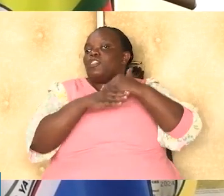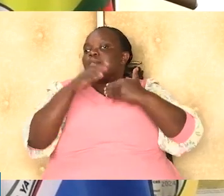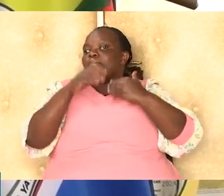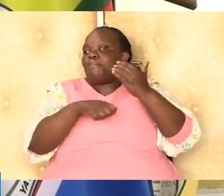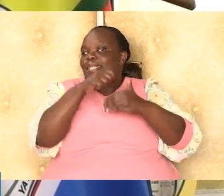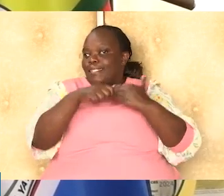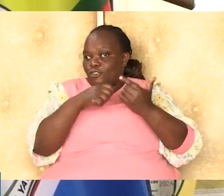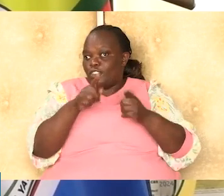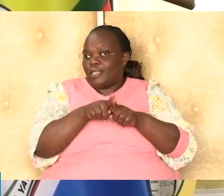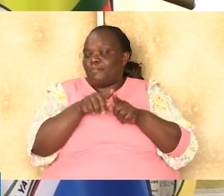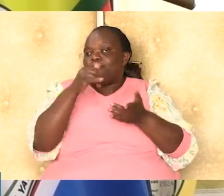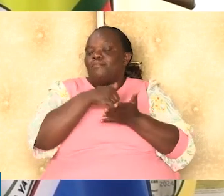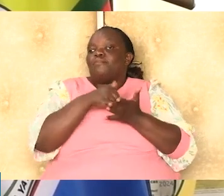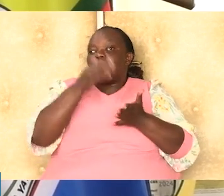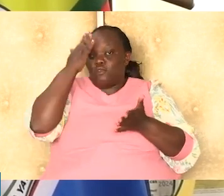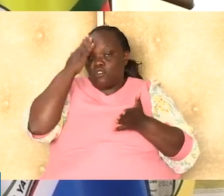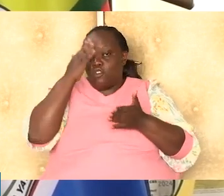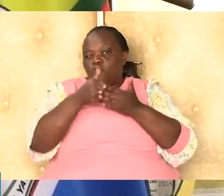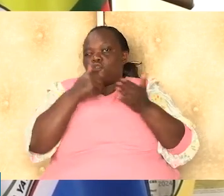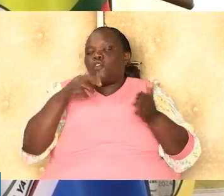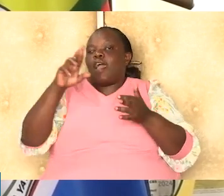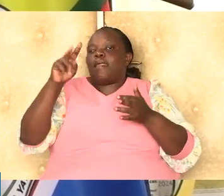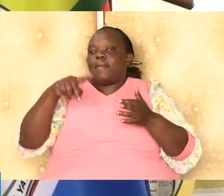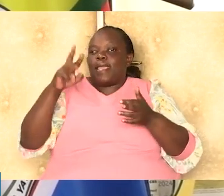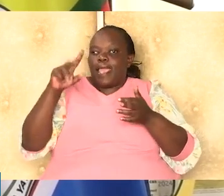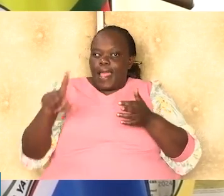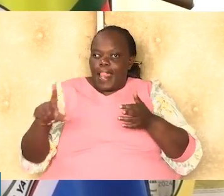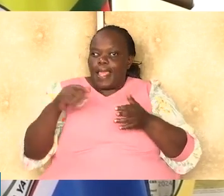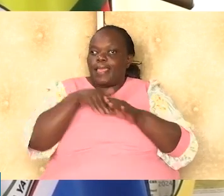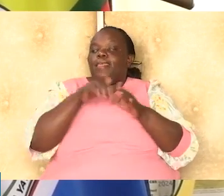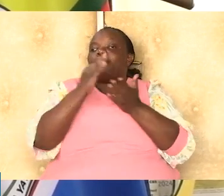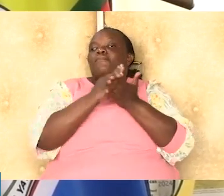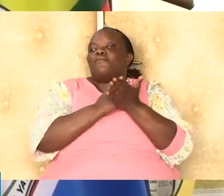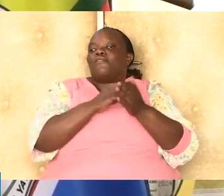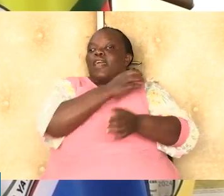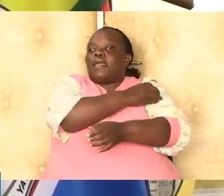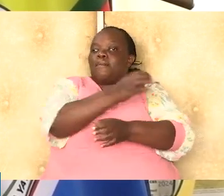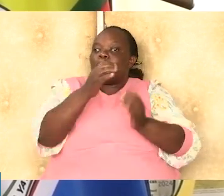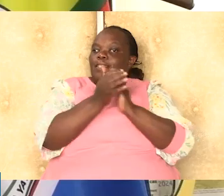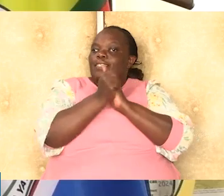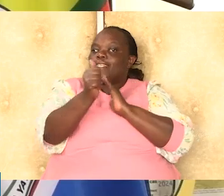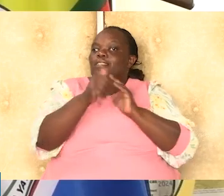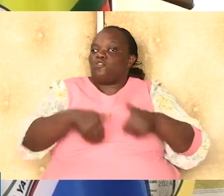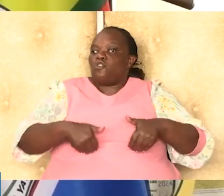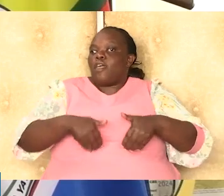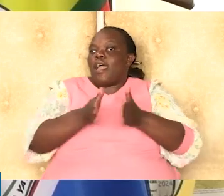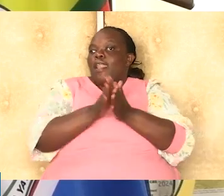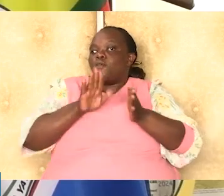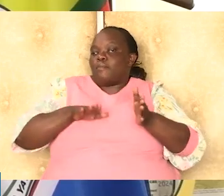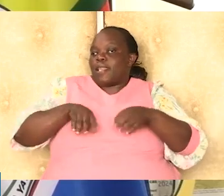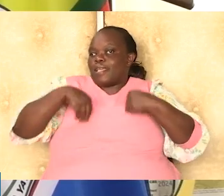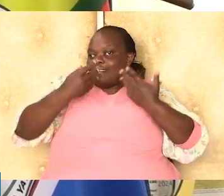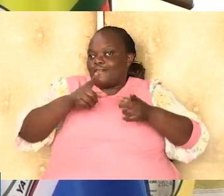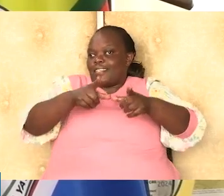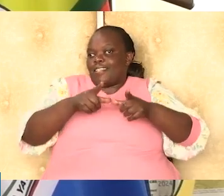also, additionally, the inclusion of recognition of prior learning, RPL, in the program. is empowering skilled youth and women, providing them